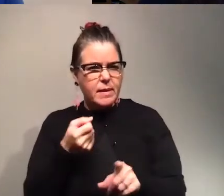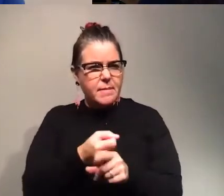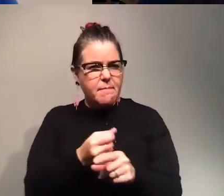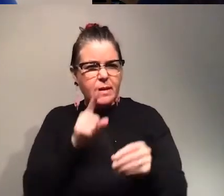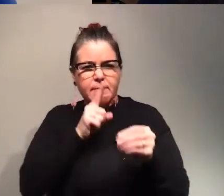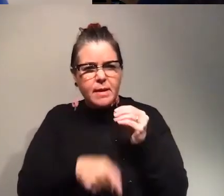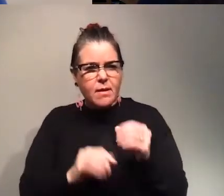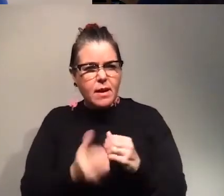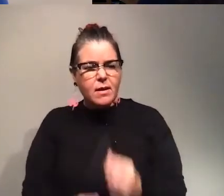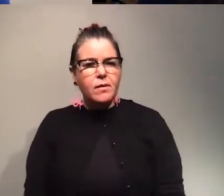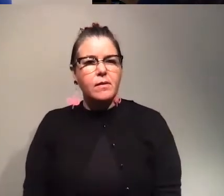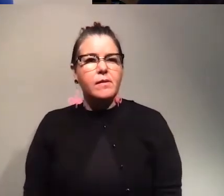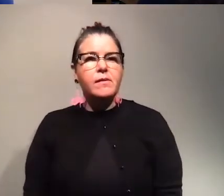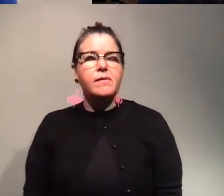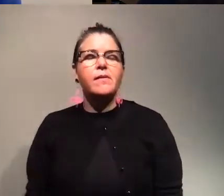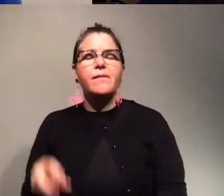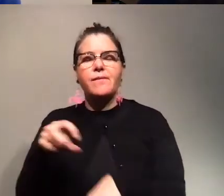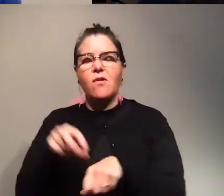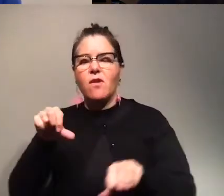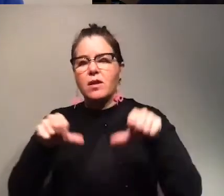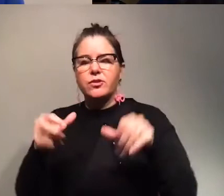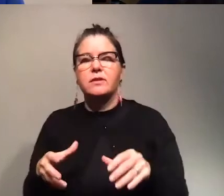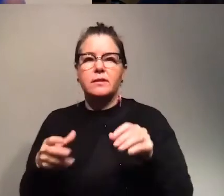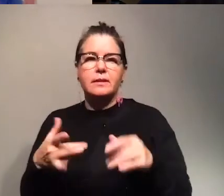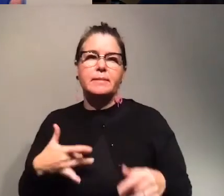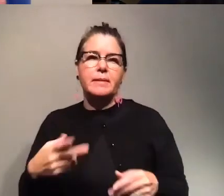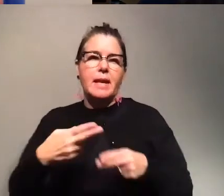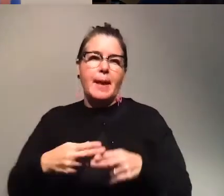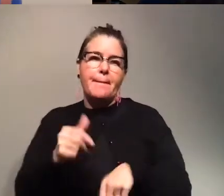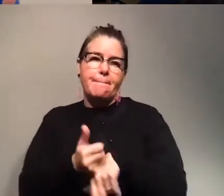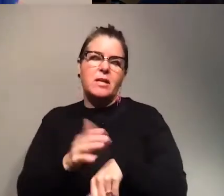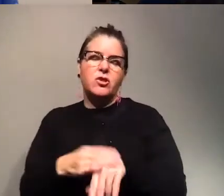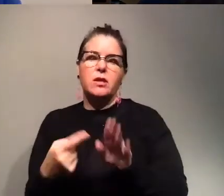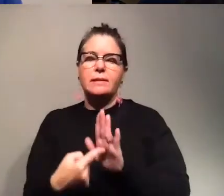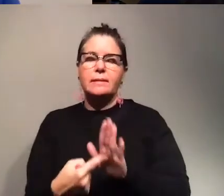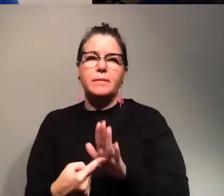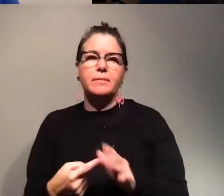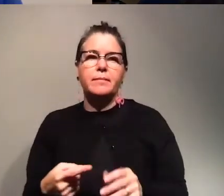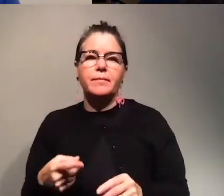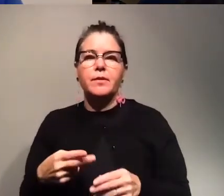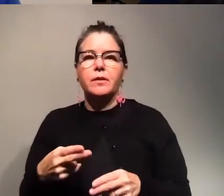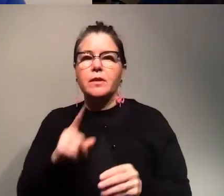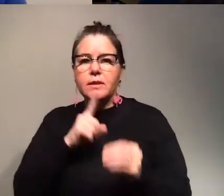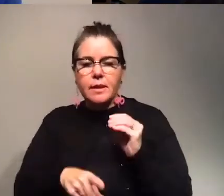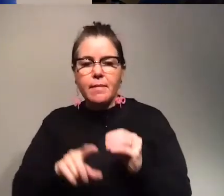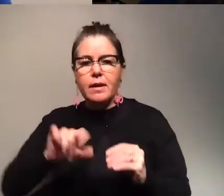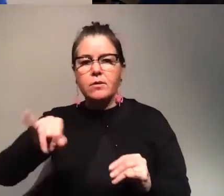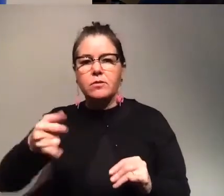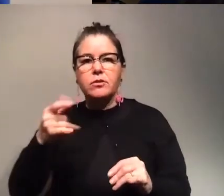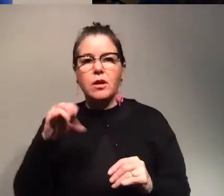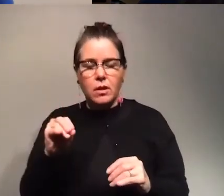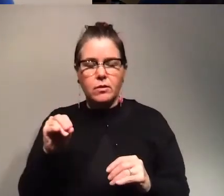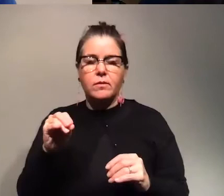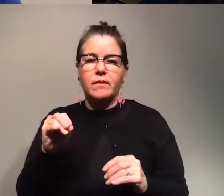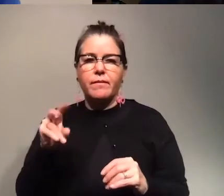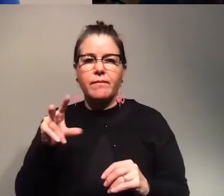Well, virologists usually name like the viruses based on the symptoms. this virus is tomato, jello, leaf coral virus.